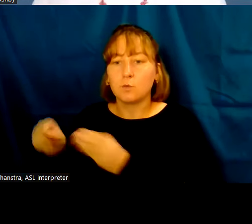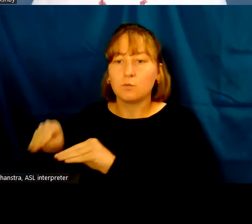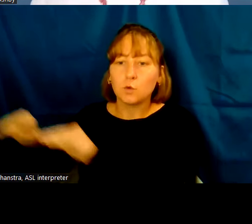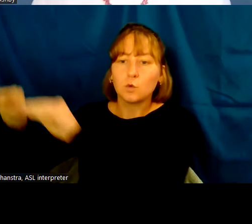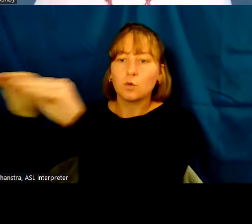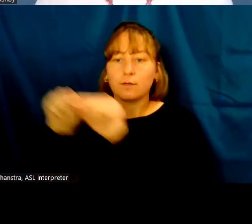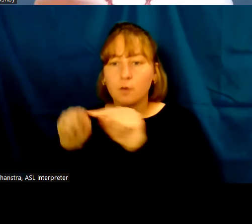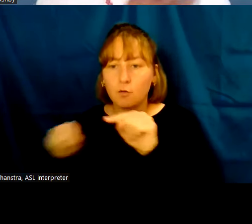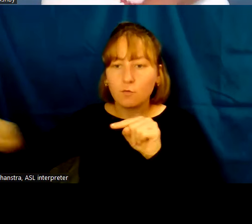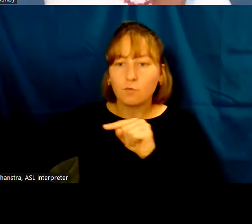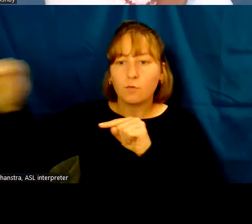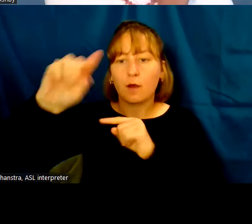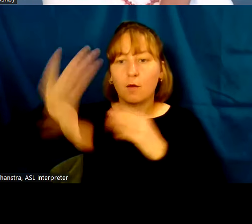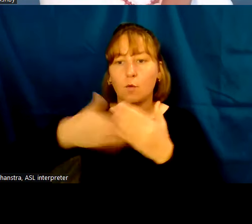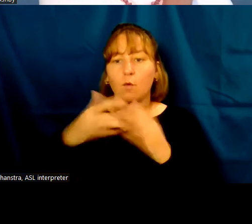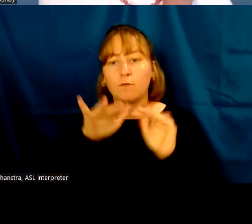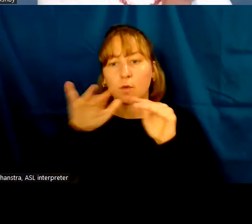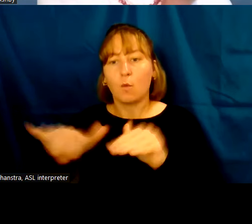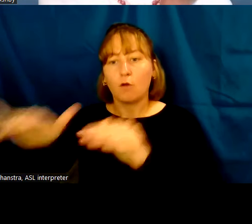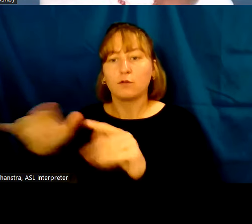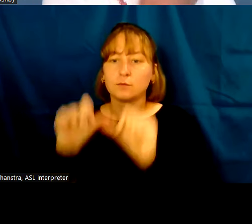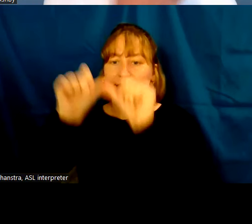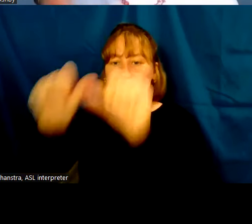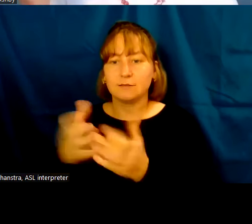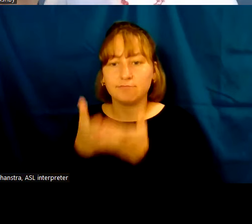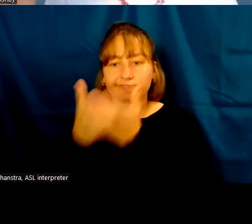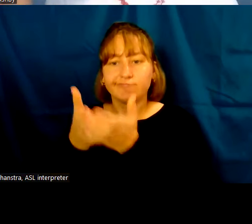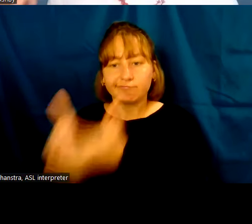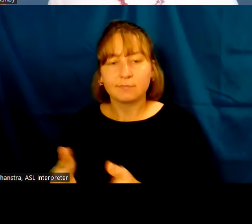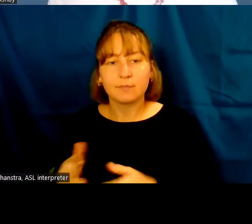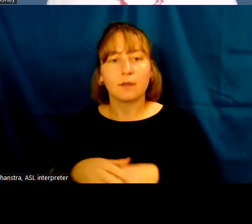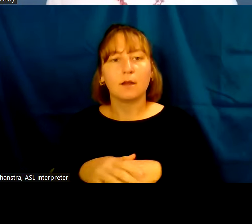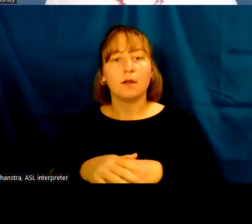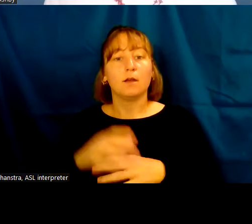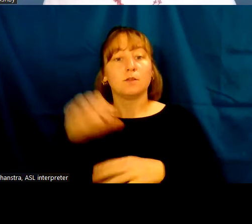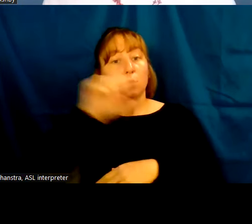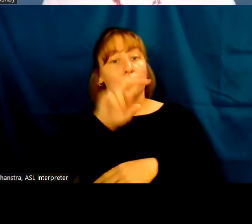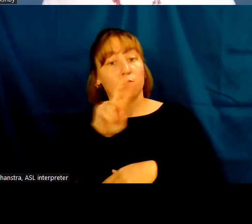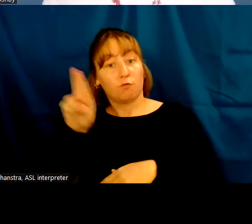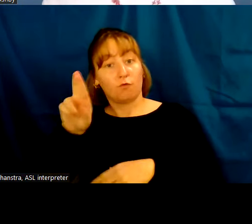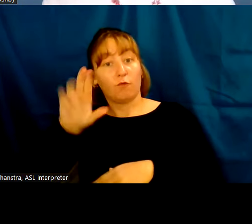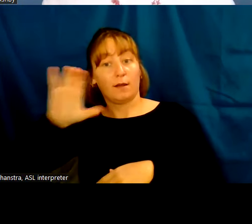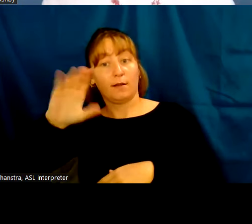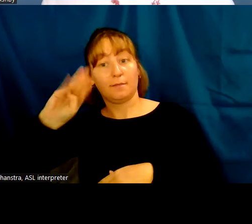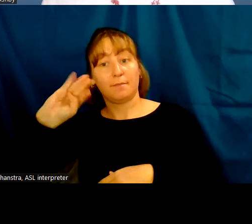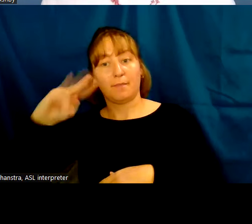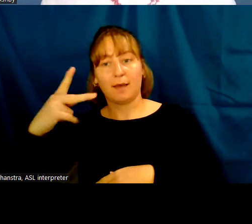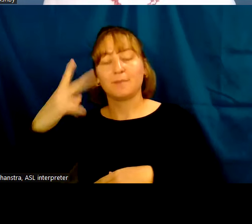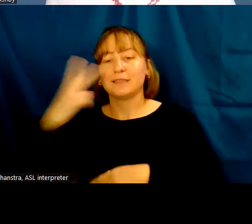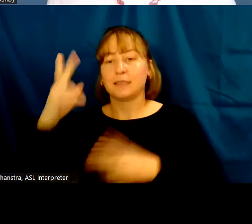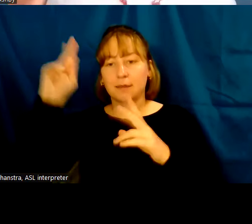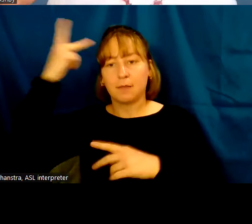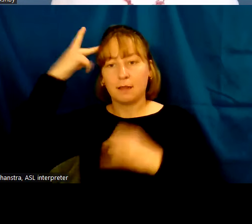Nile. So now moving to the map on the right, we can see the political formations that arose in Nubia.